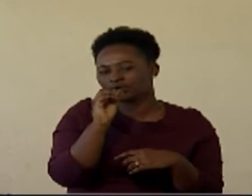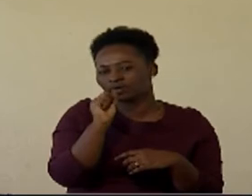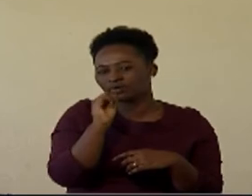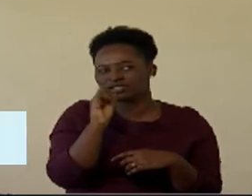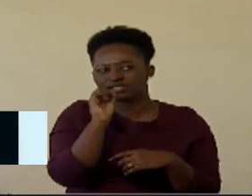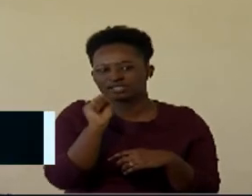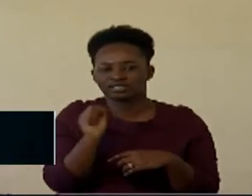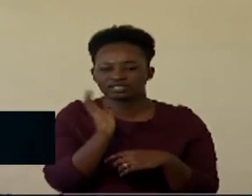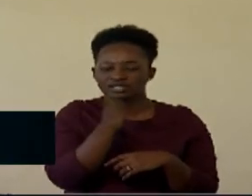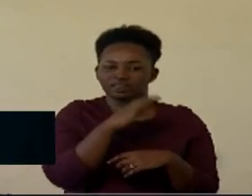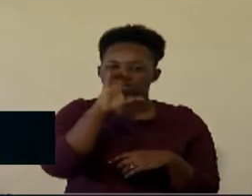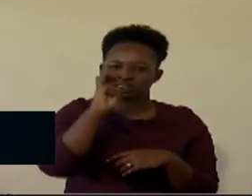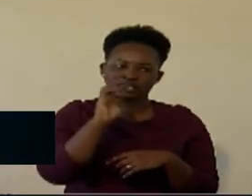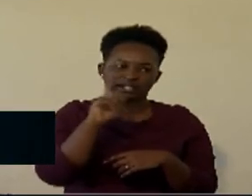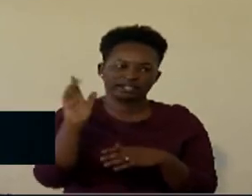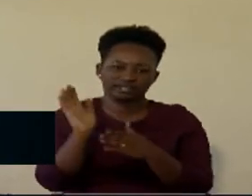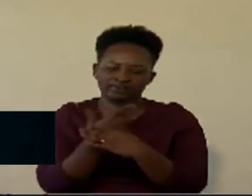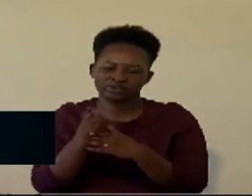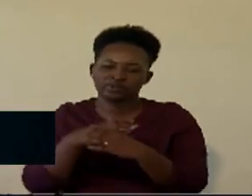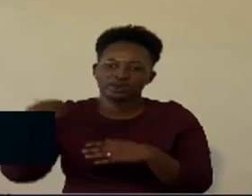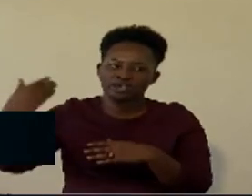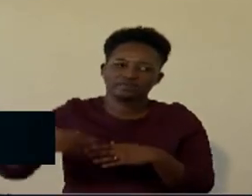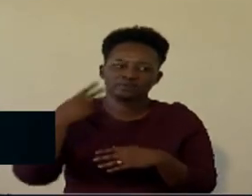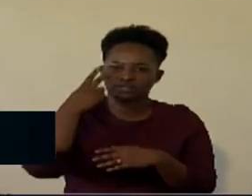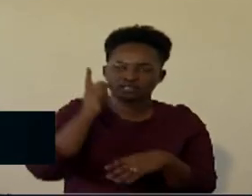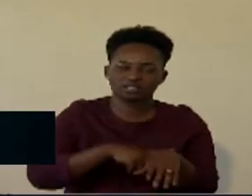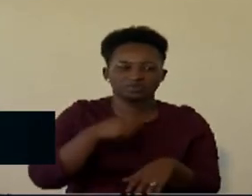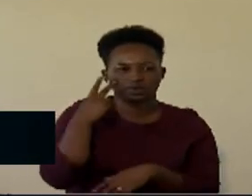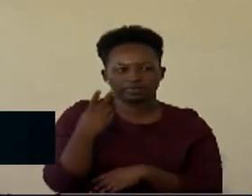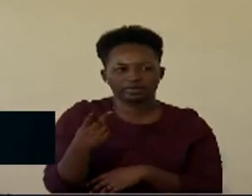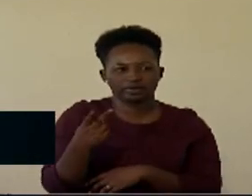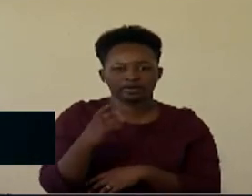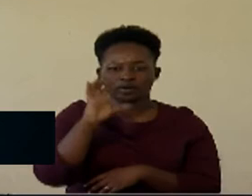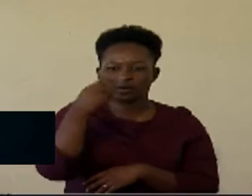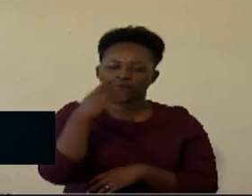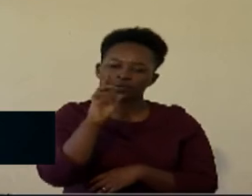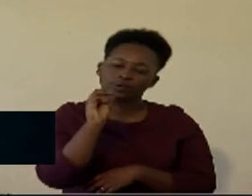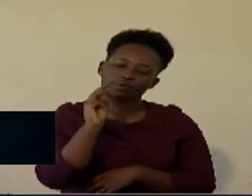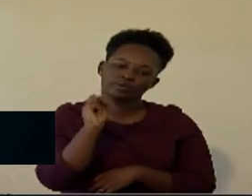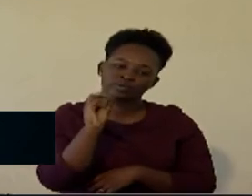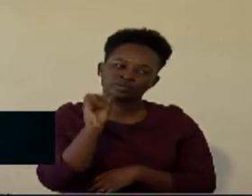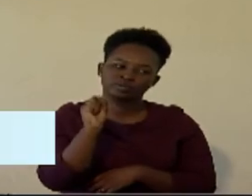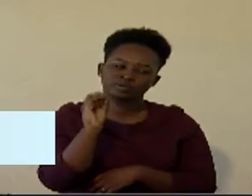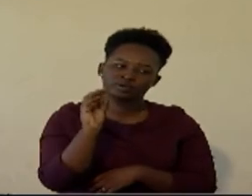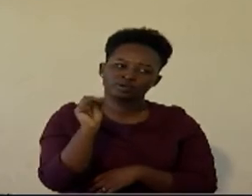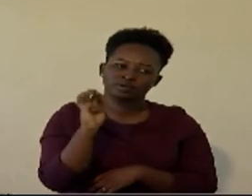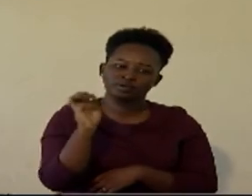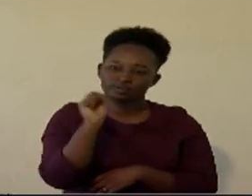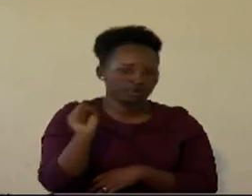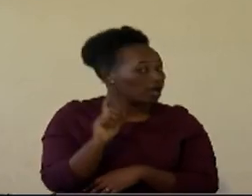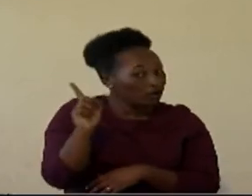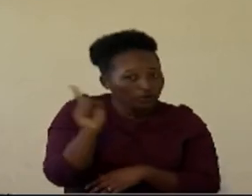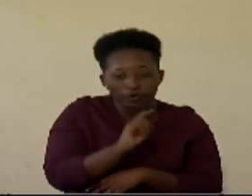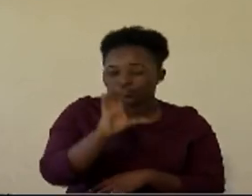evidently seen when we look at chromosomes? Not chromatin,